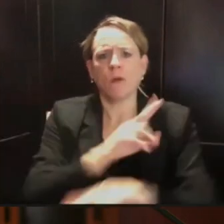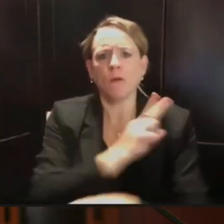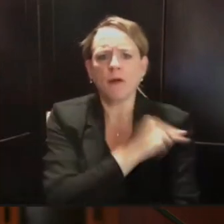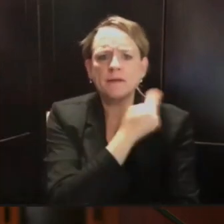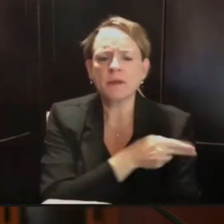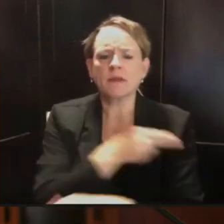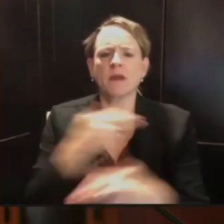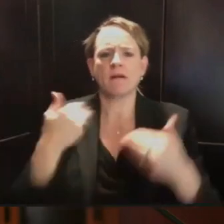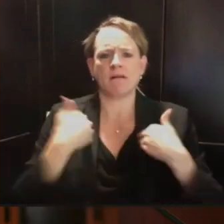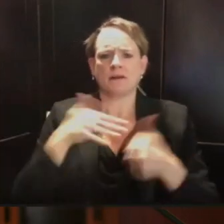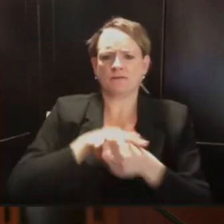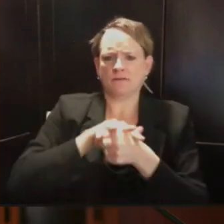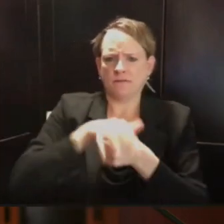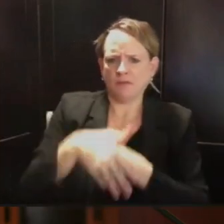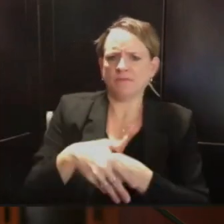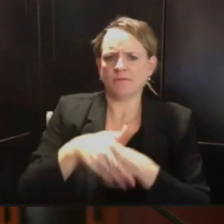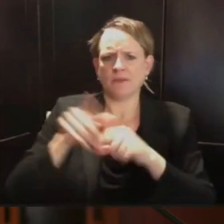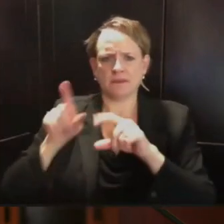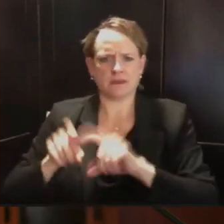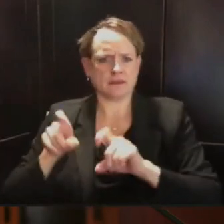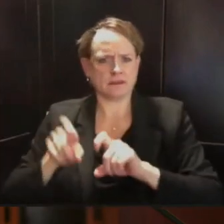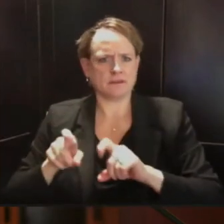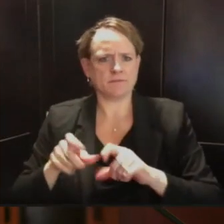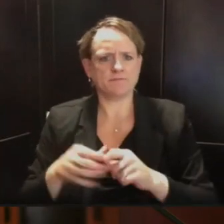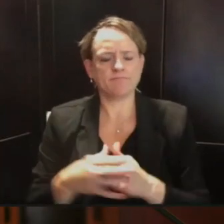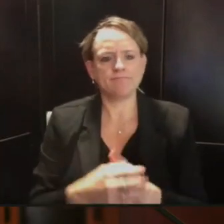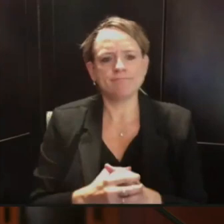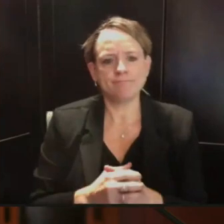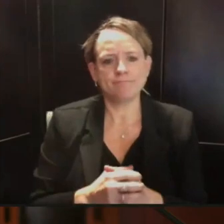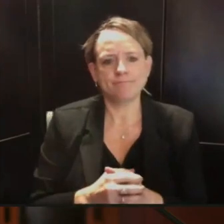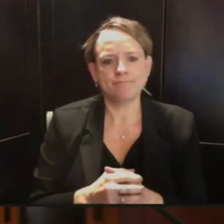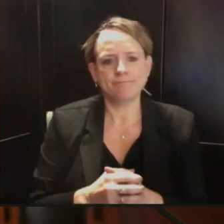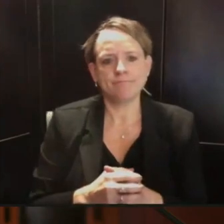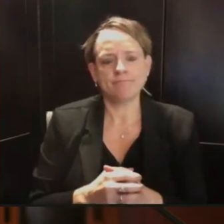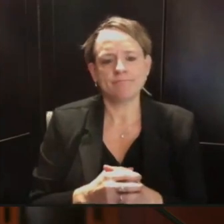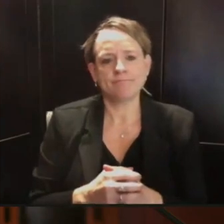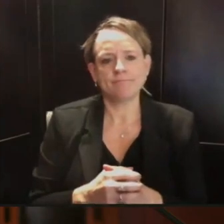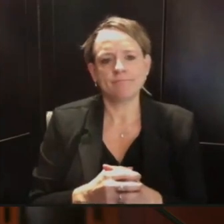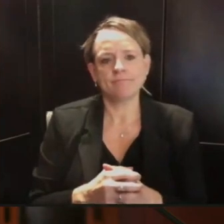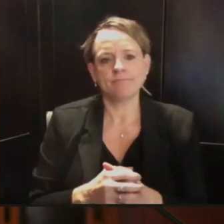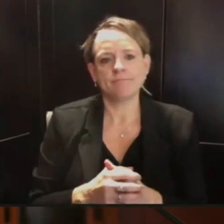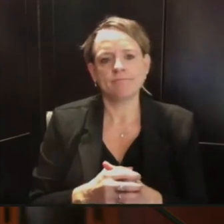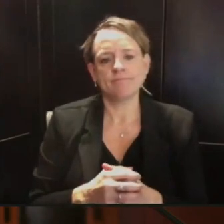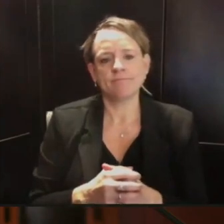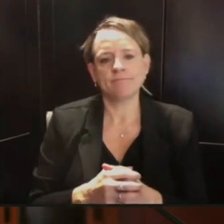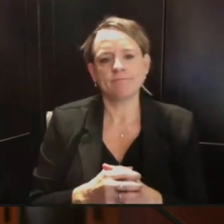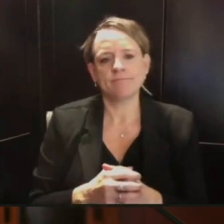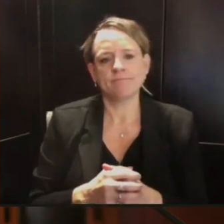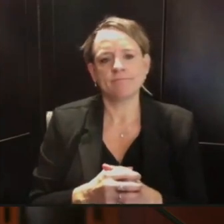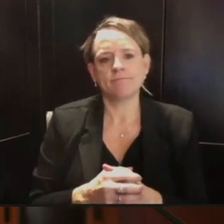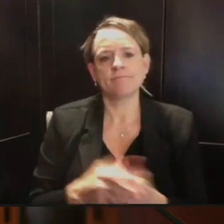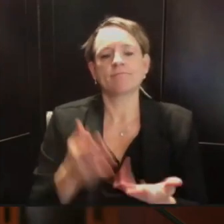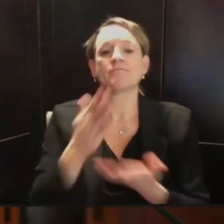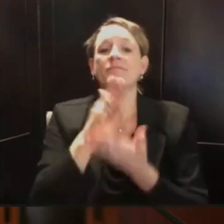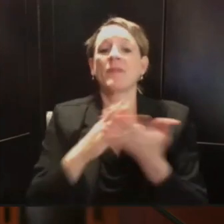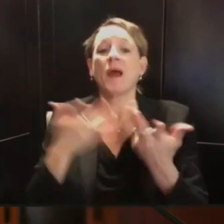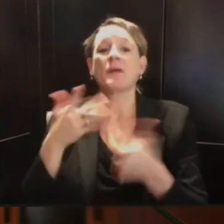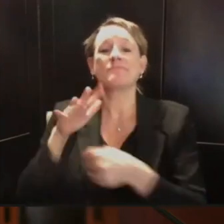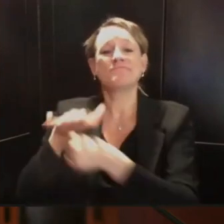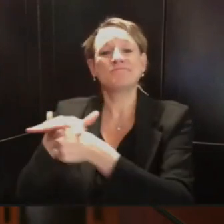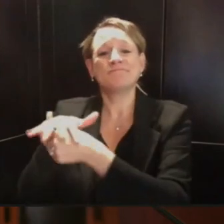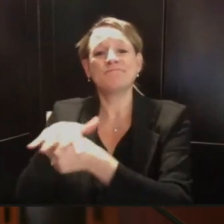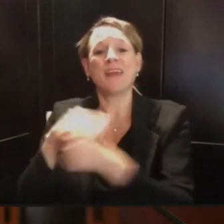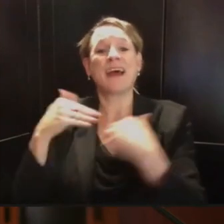these tests, as we've seen those pieces come in and out of shortage or be diverted or, you know, have